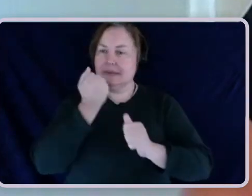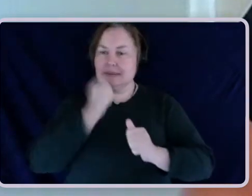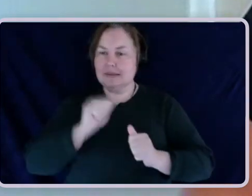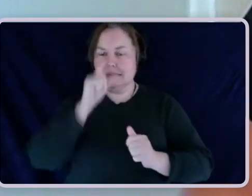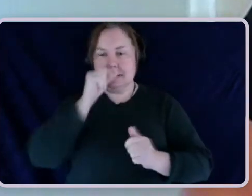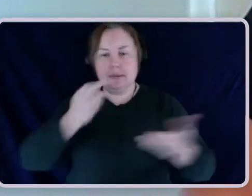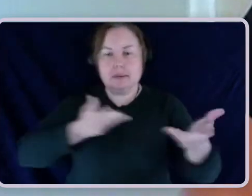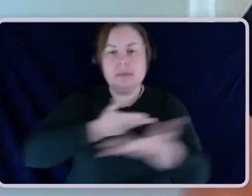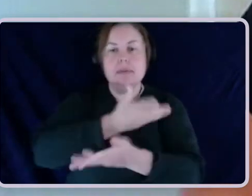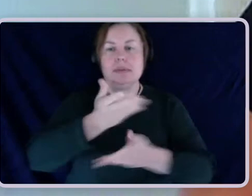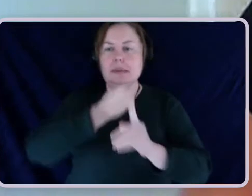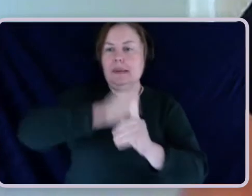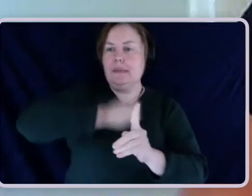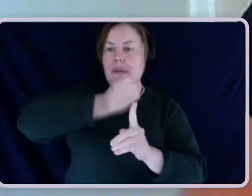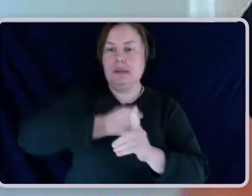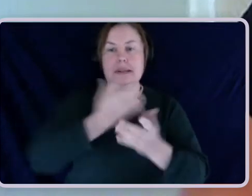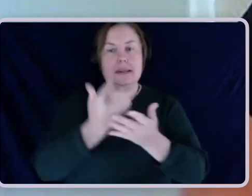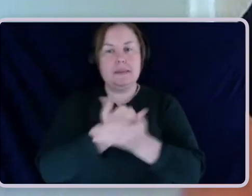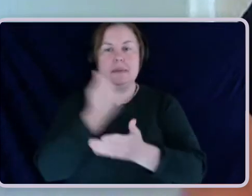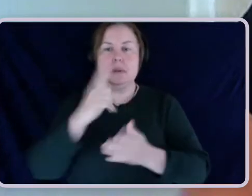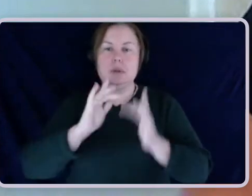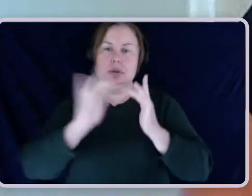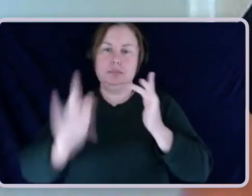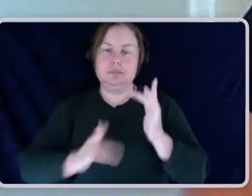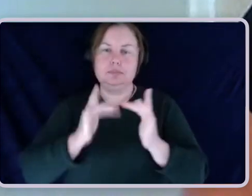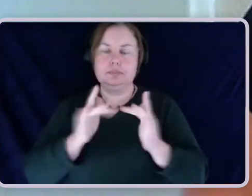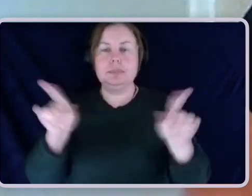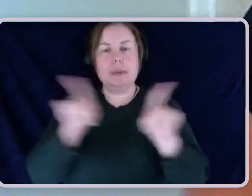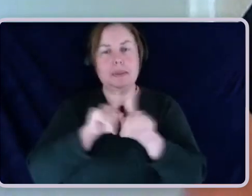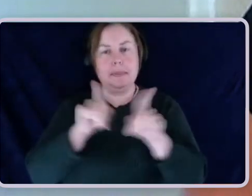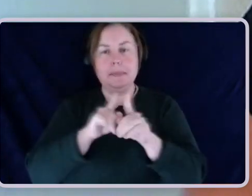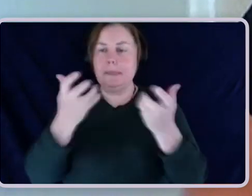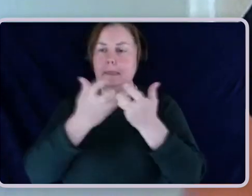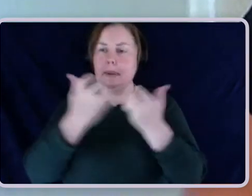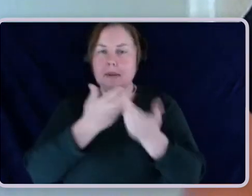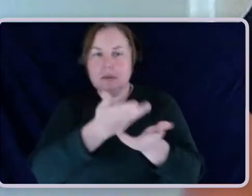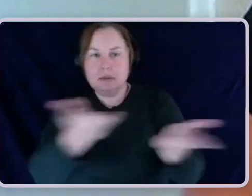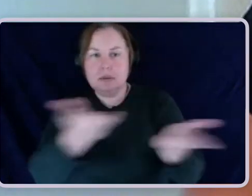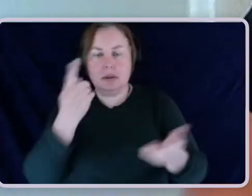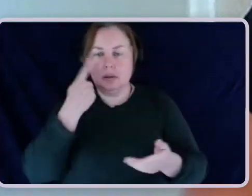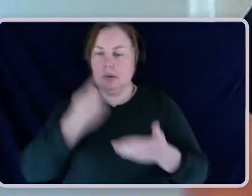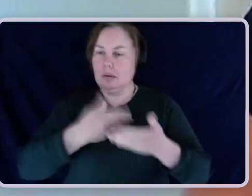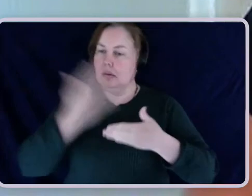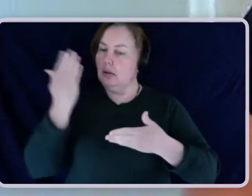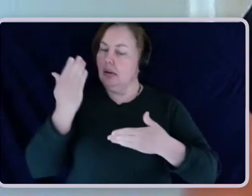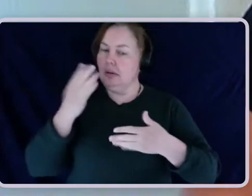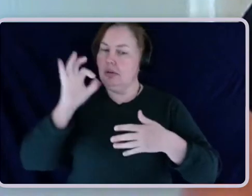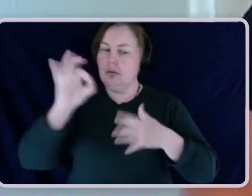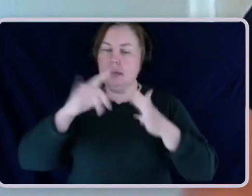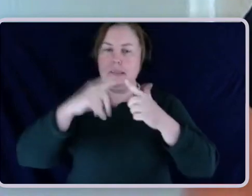online. Like many of you, we are seeing some unexpected benefits in this type of program delivery.